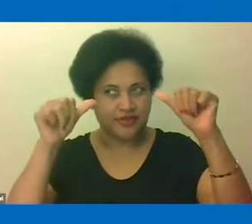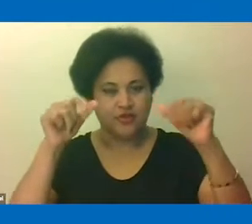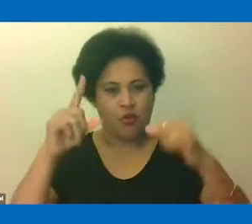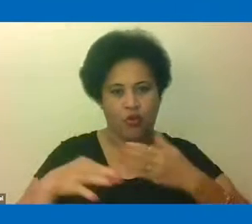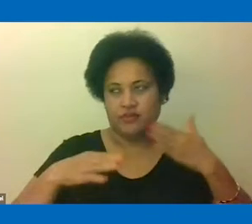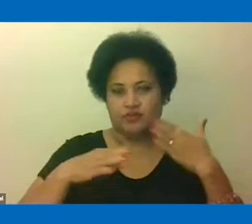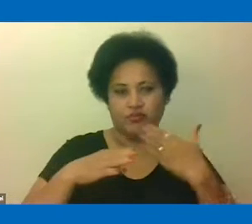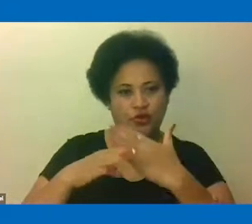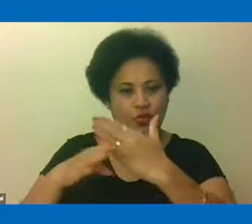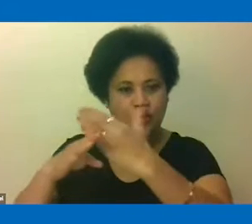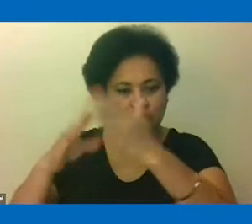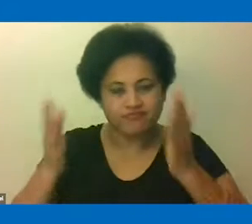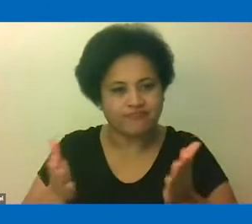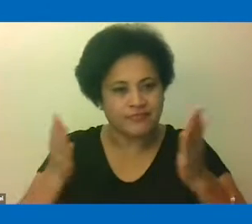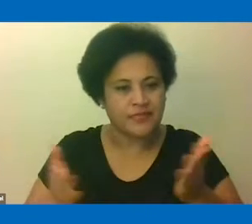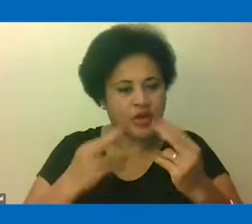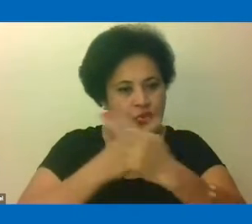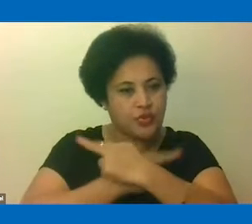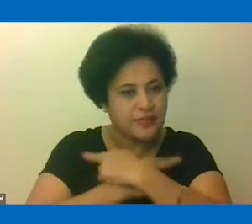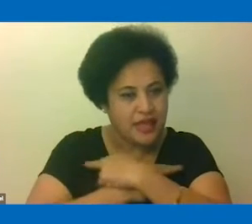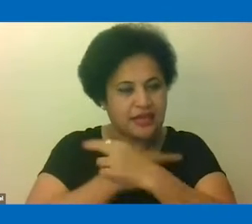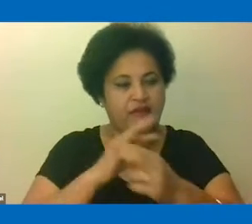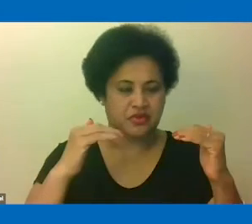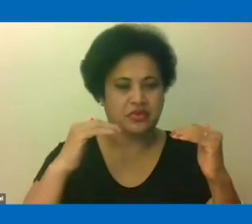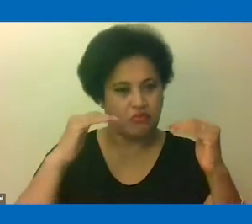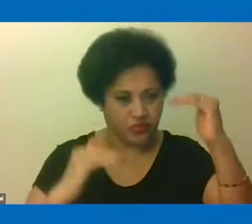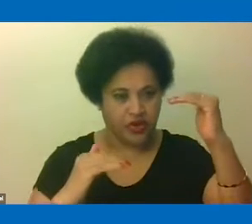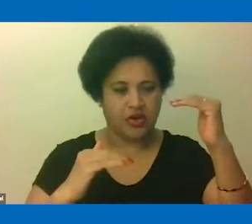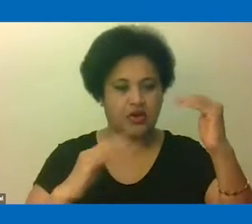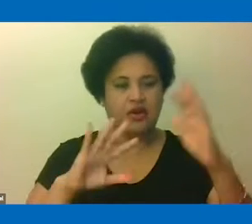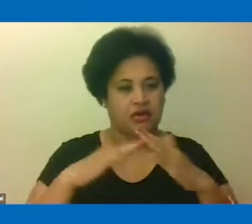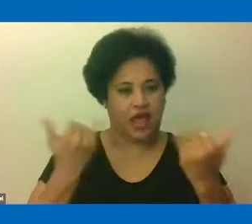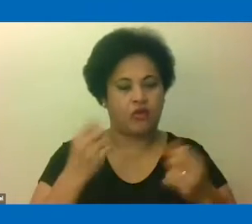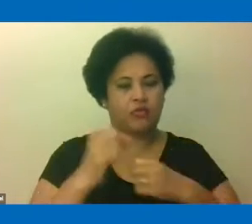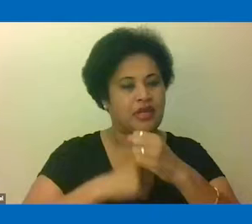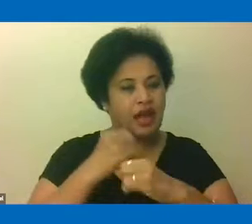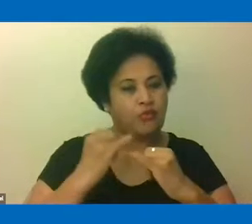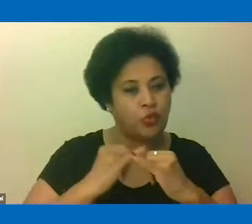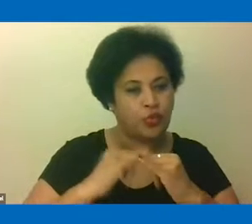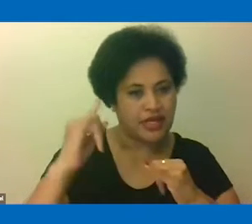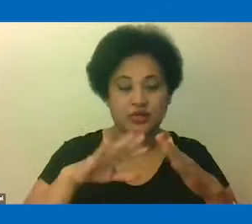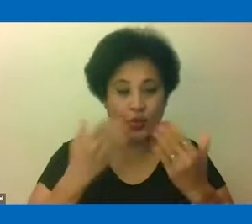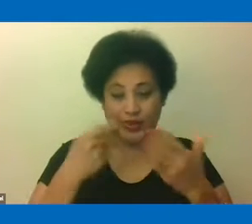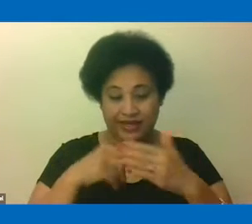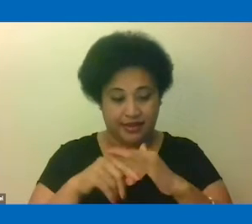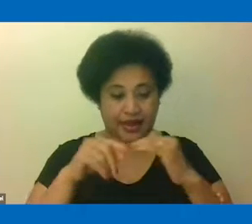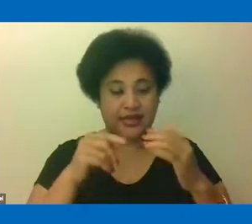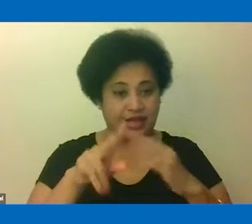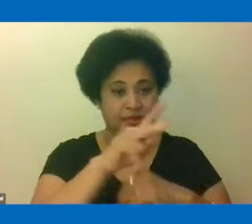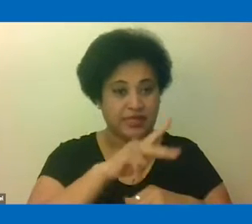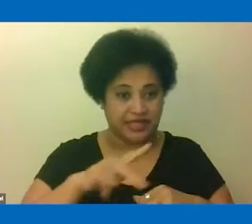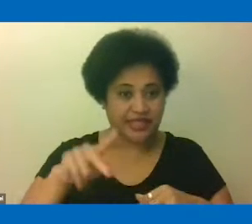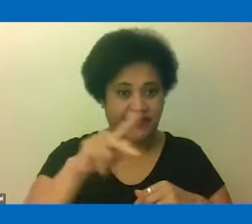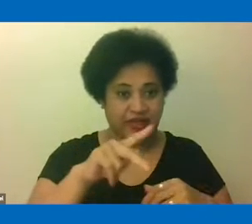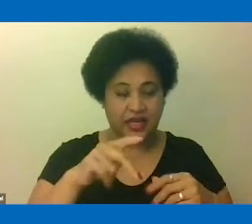promote respect for human rights and sustainable business. In the Pacific, we stand at a crossroads in terms of how